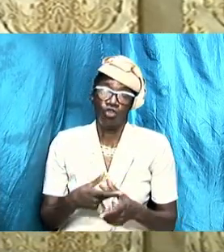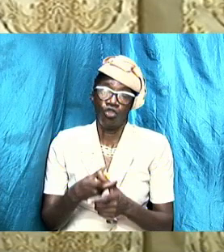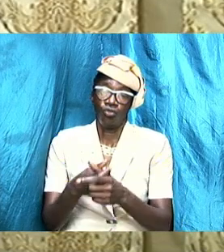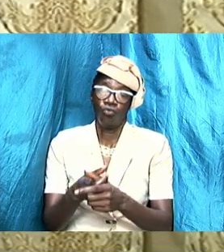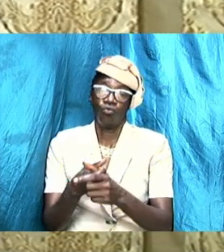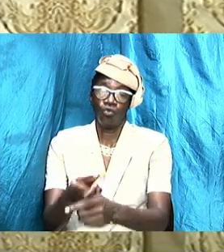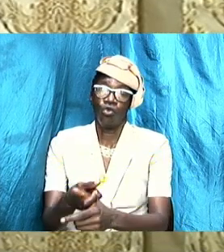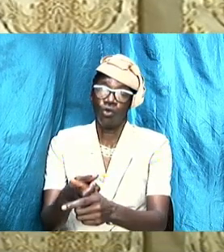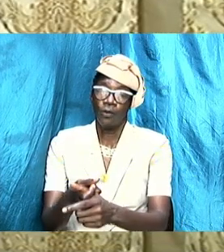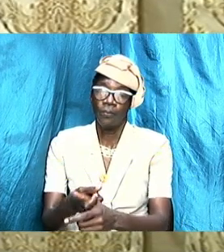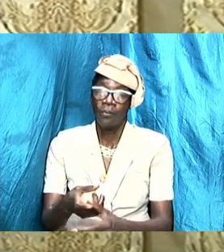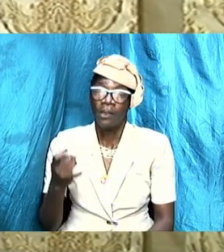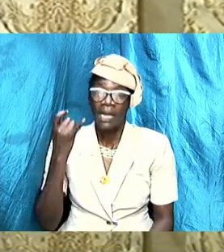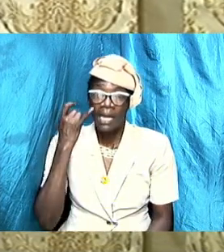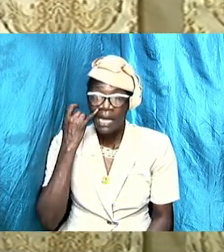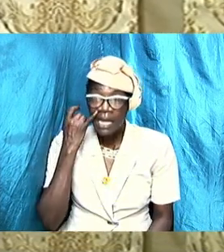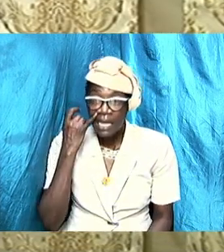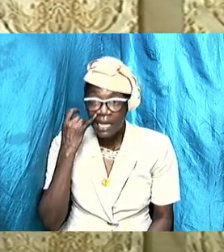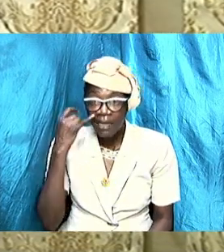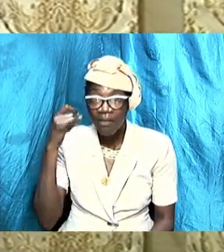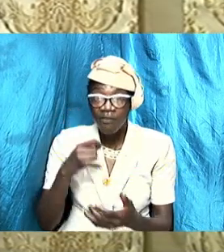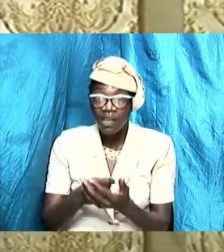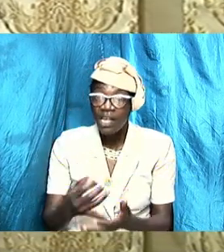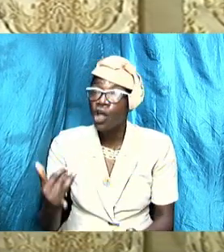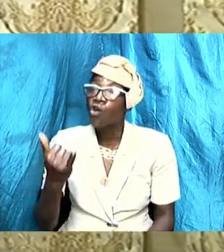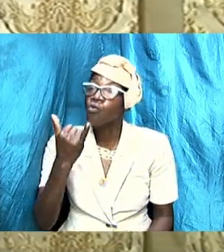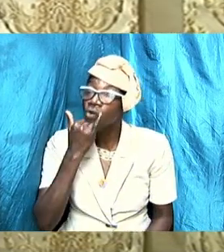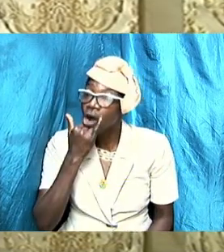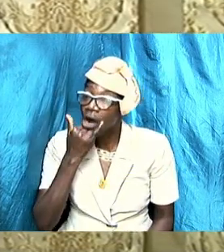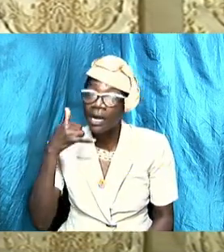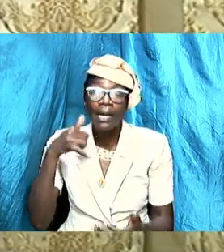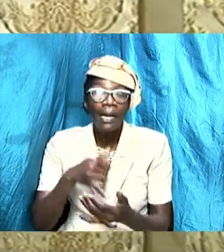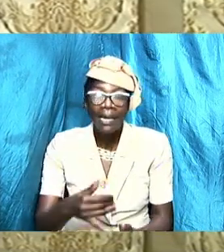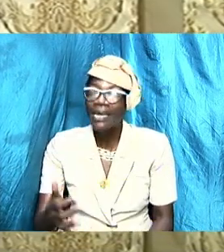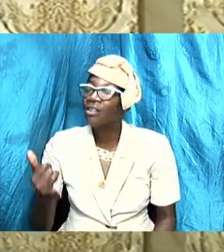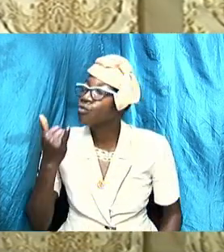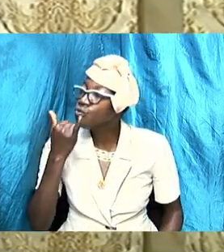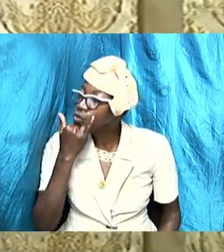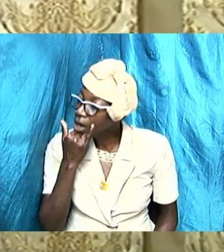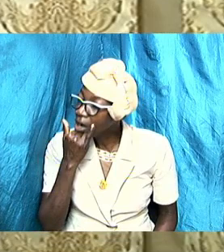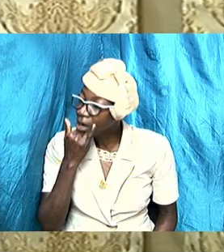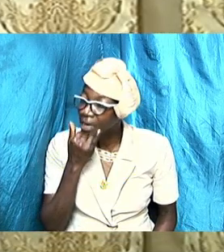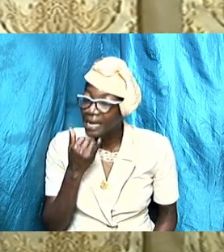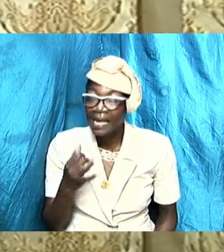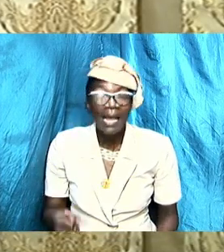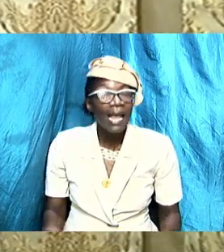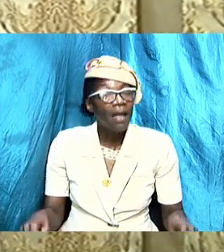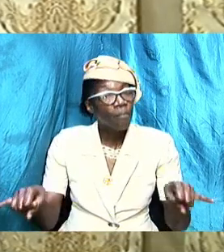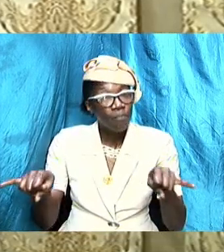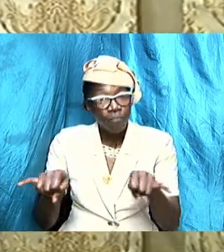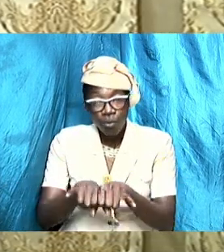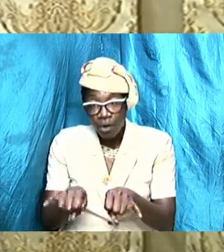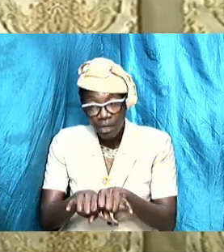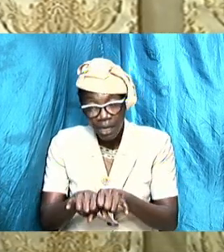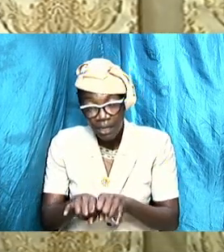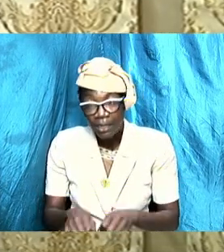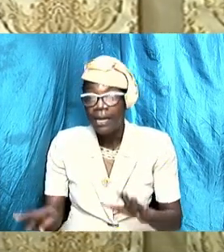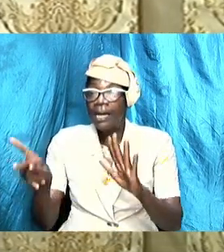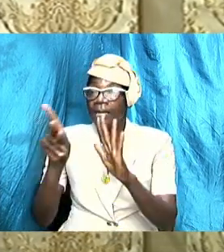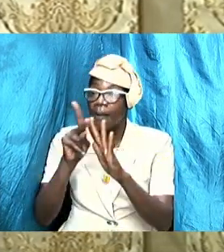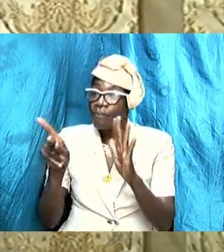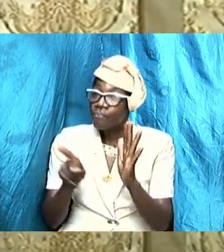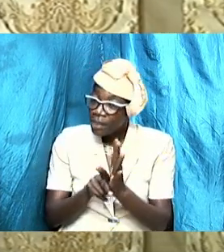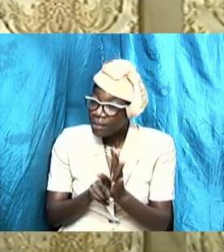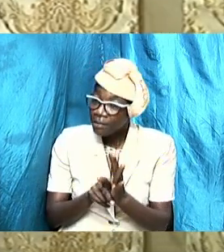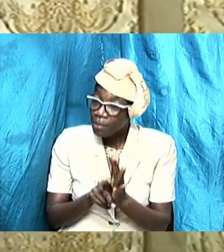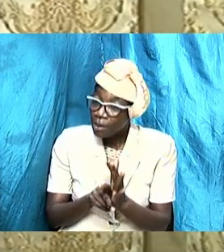if it was wrong it was wrong and it is important the principle of forgiveness